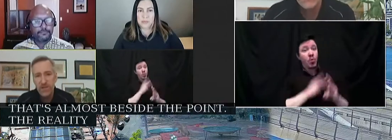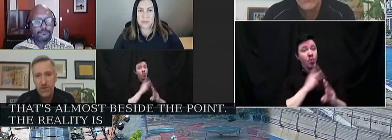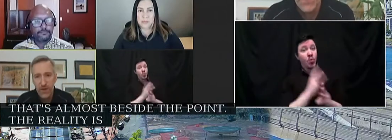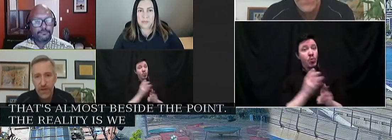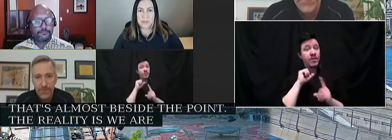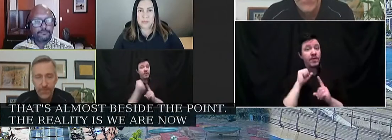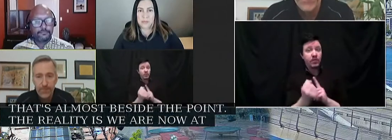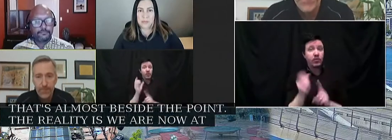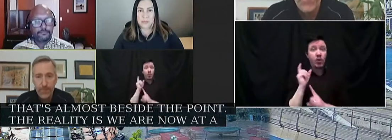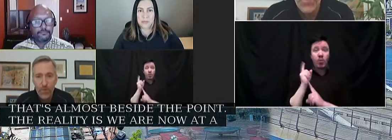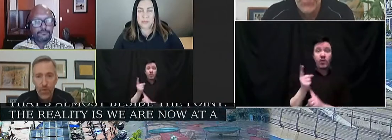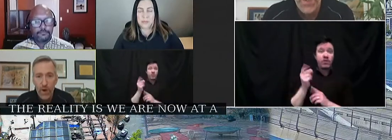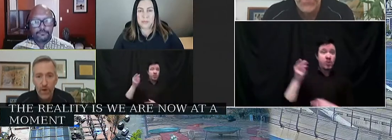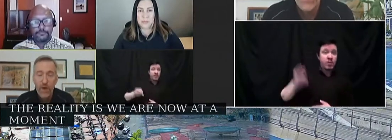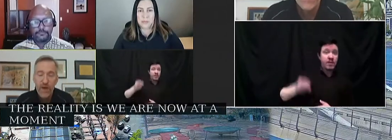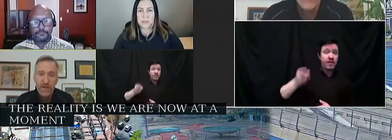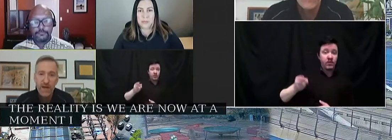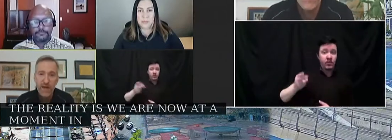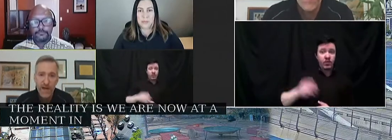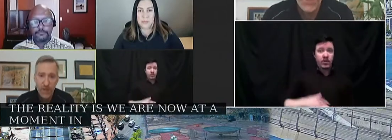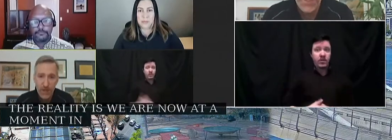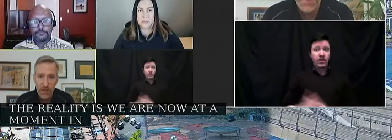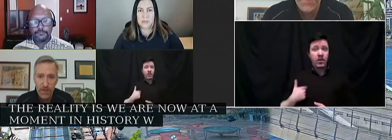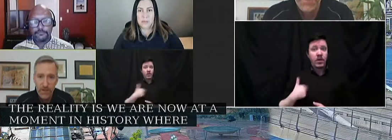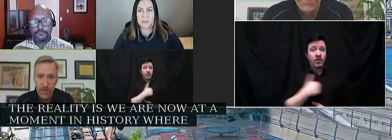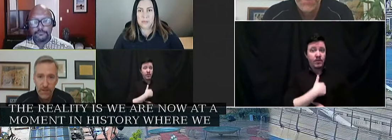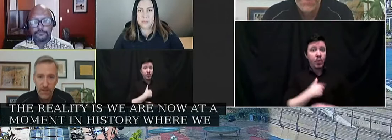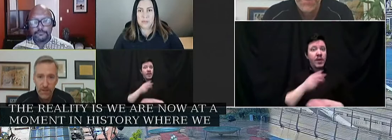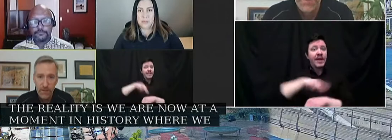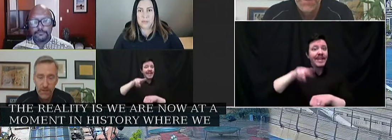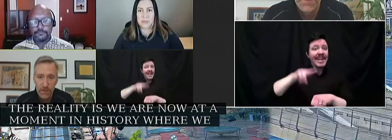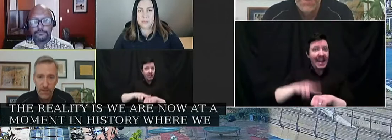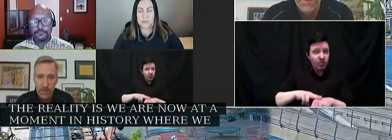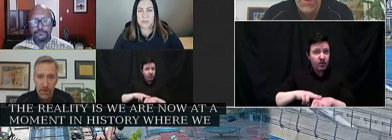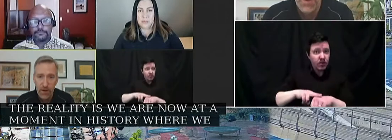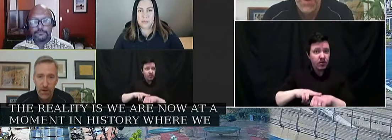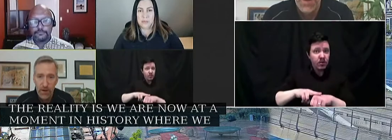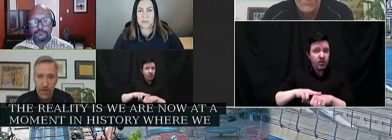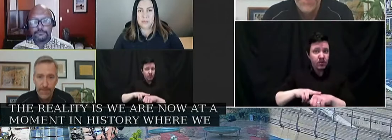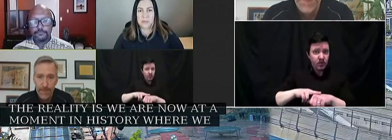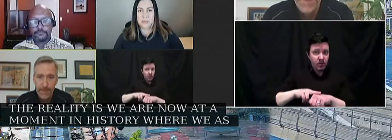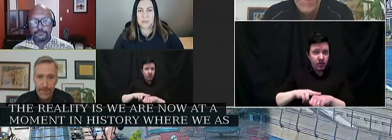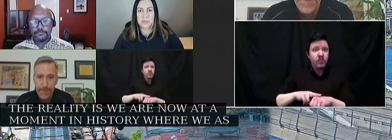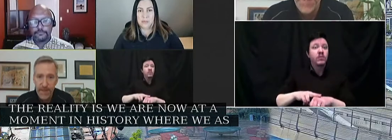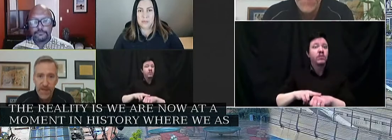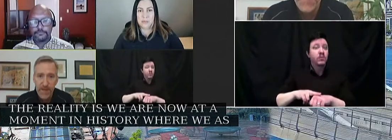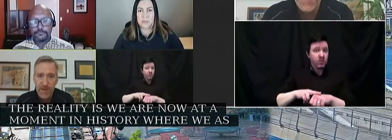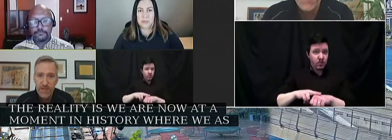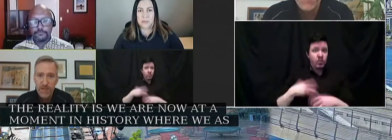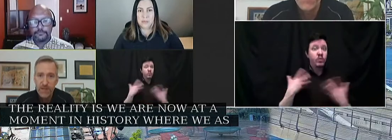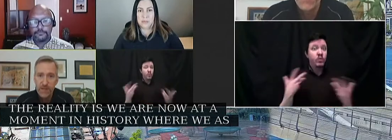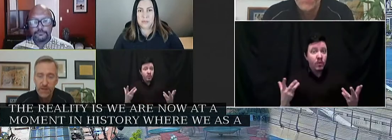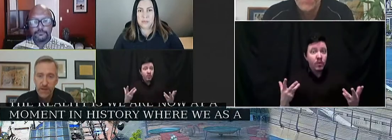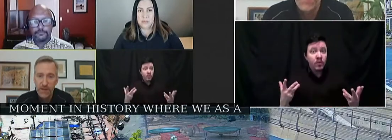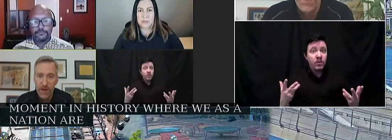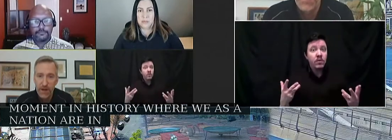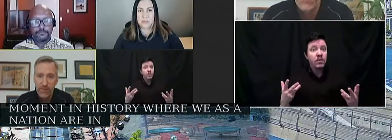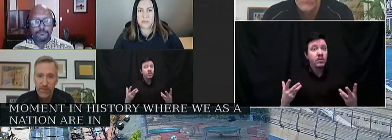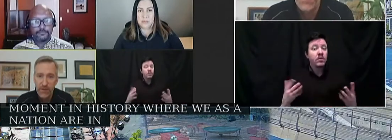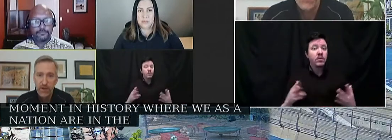a moment in history where we as a nation are in the midst